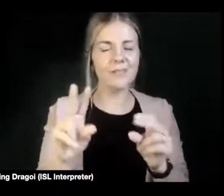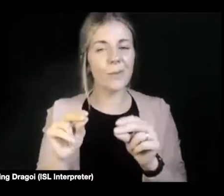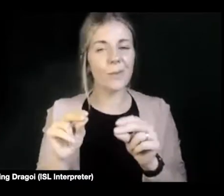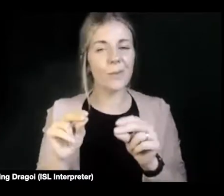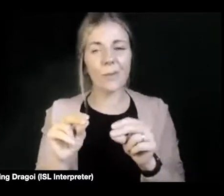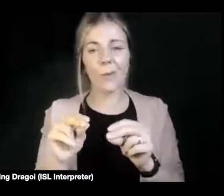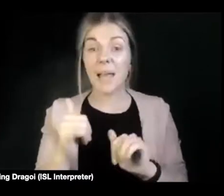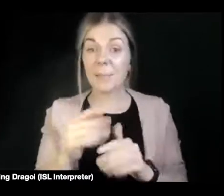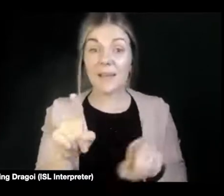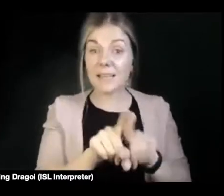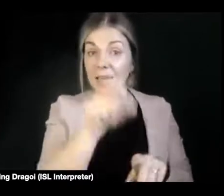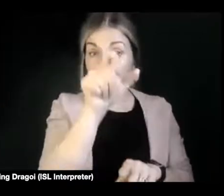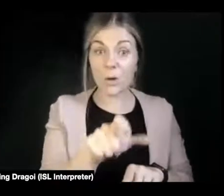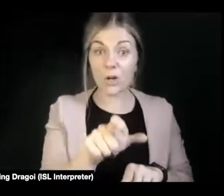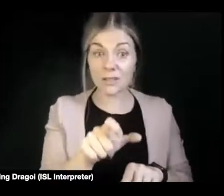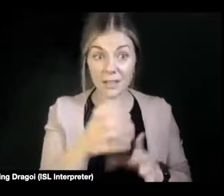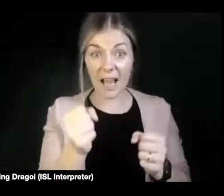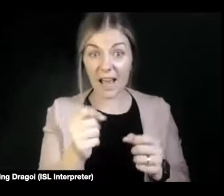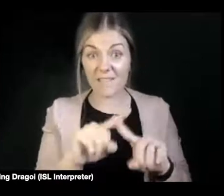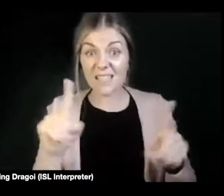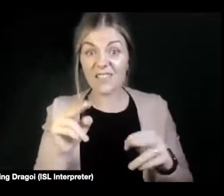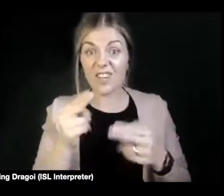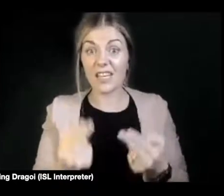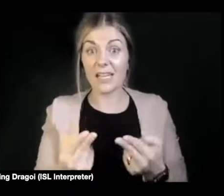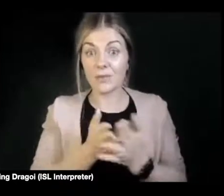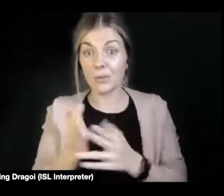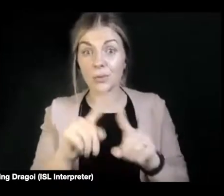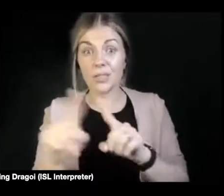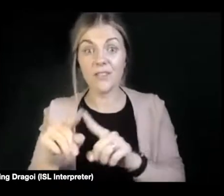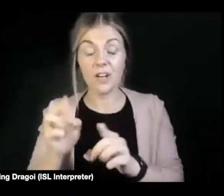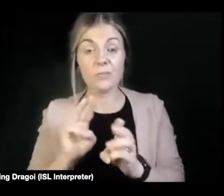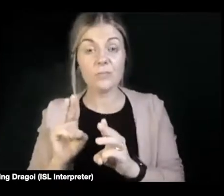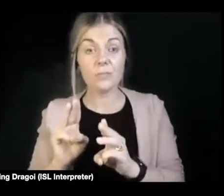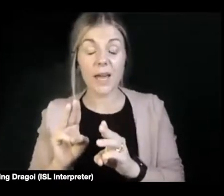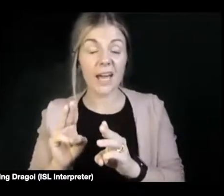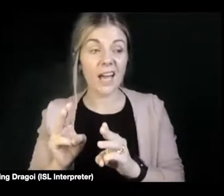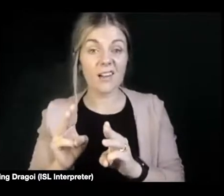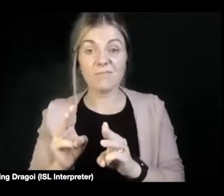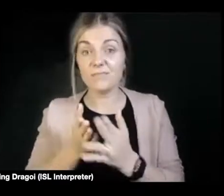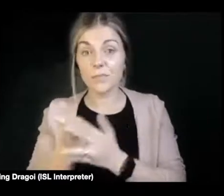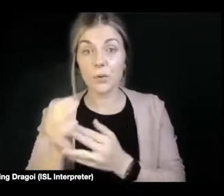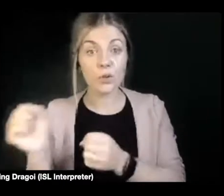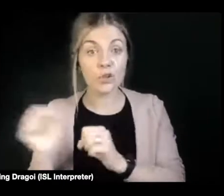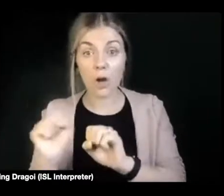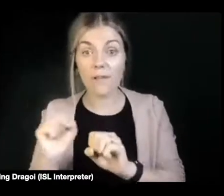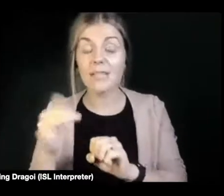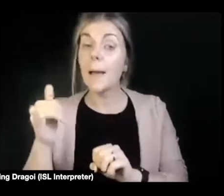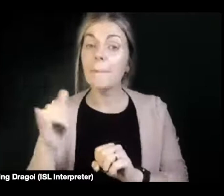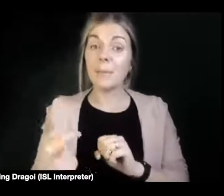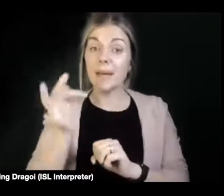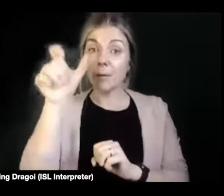over the course of how they interact with your service as well, particularly if someone's becoming pregnant. They may need different mobility devices,